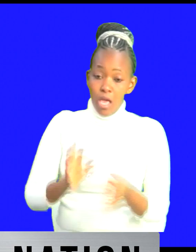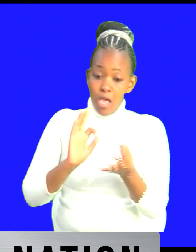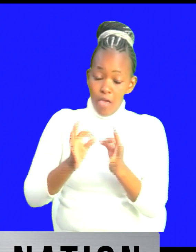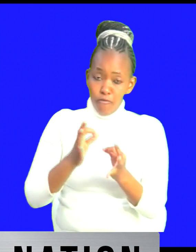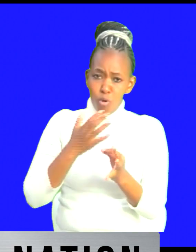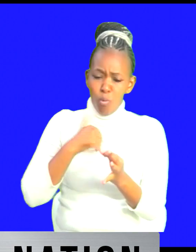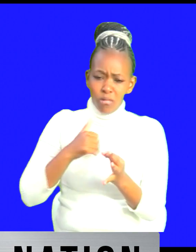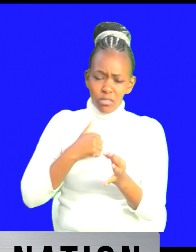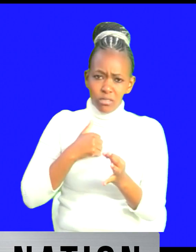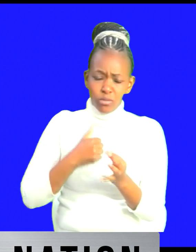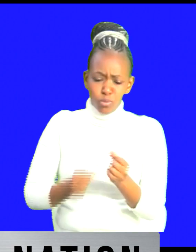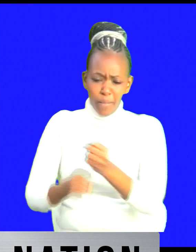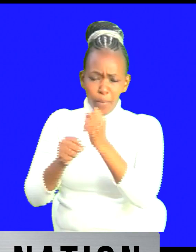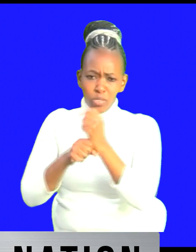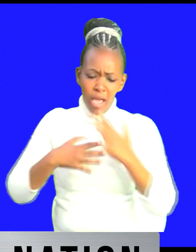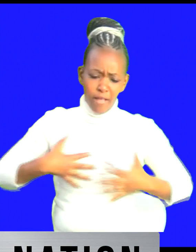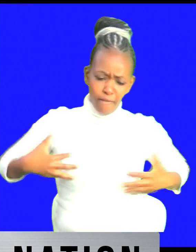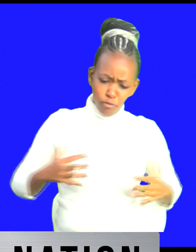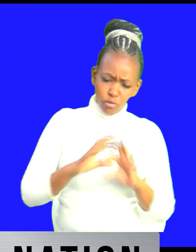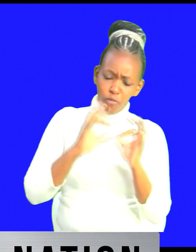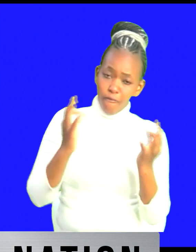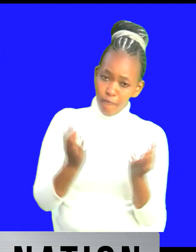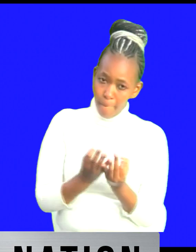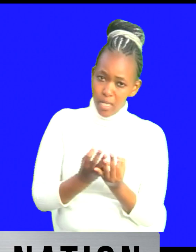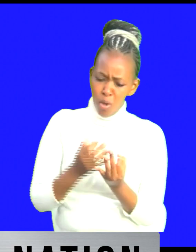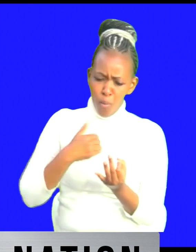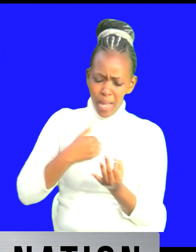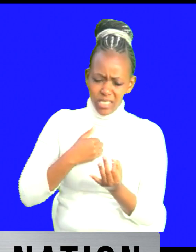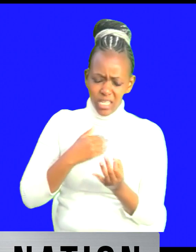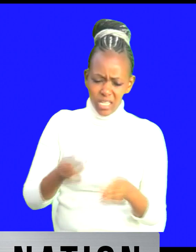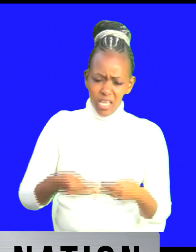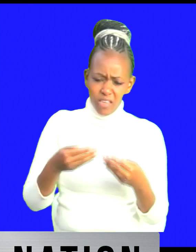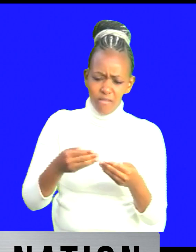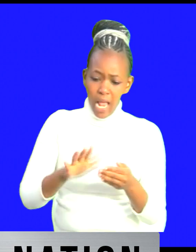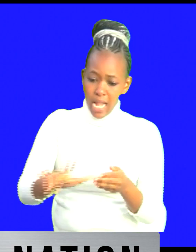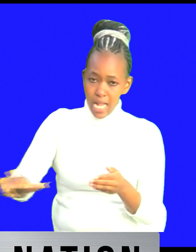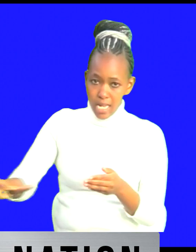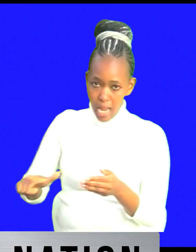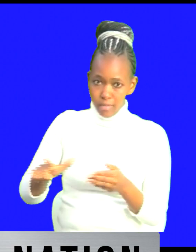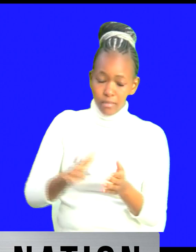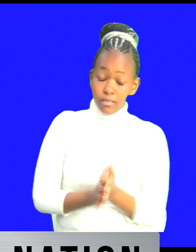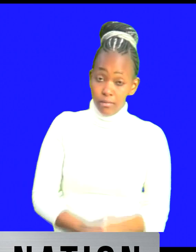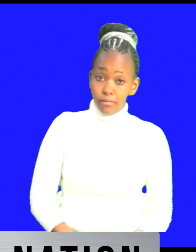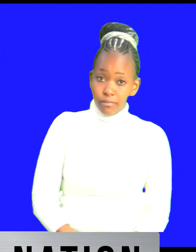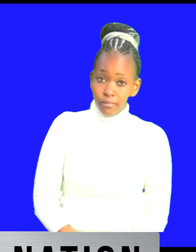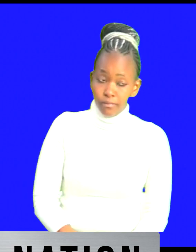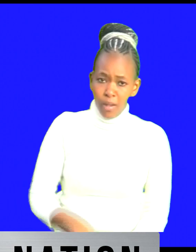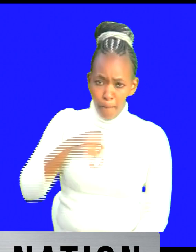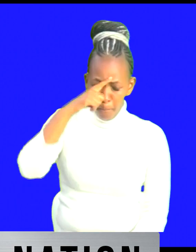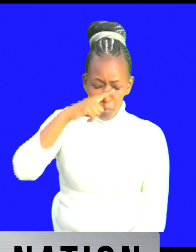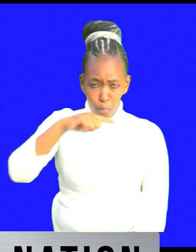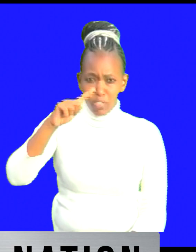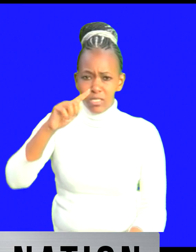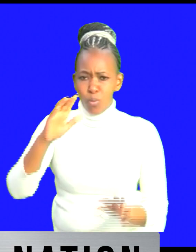land you know we are talking of tens of thousands hundreds yeah then you have to give a family okay the policy is